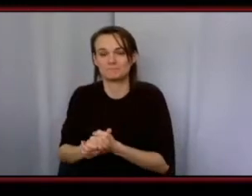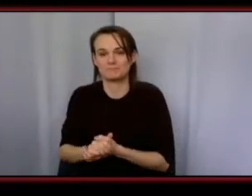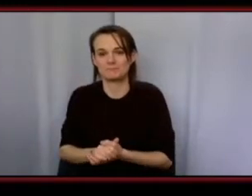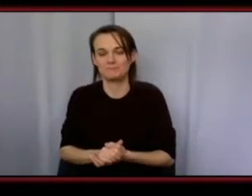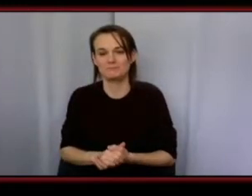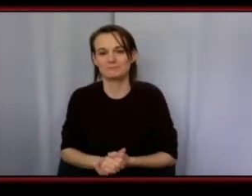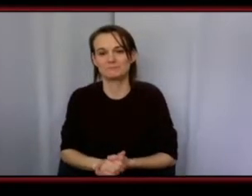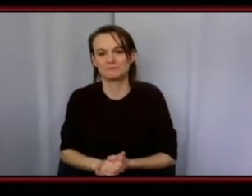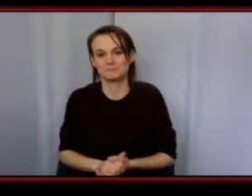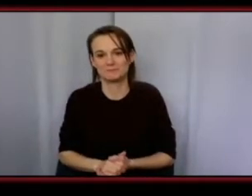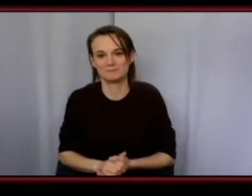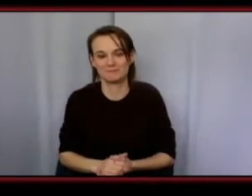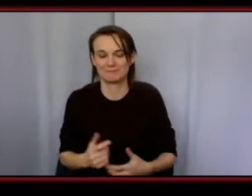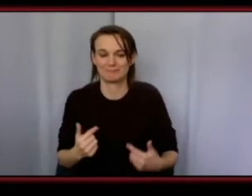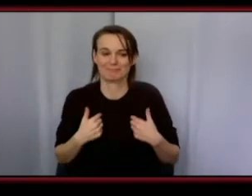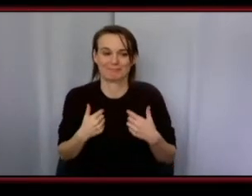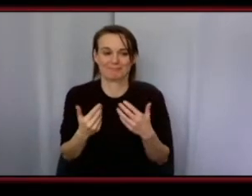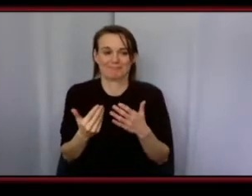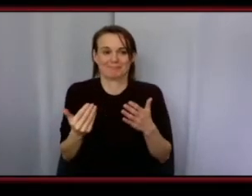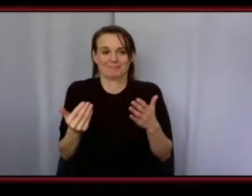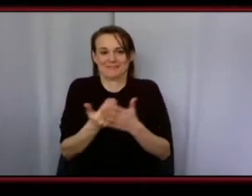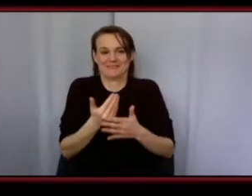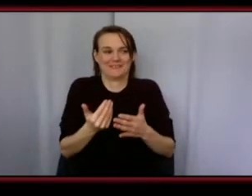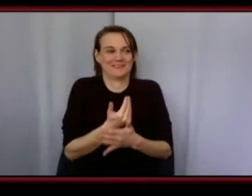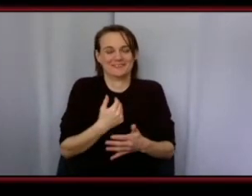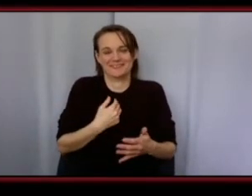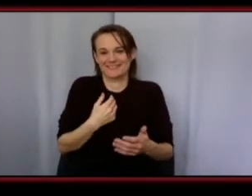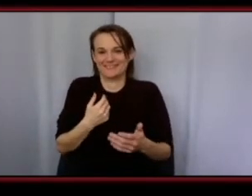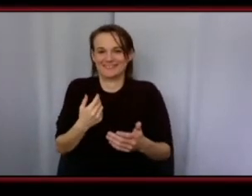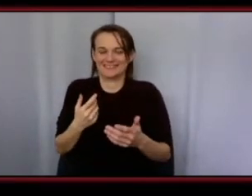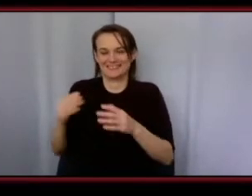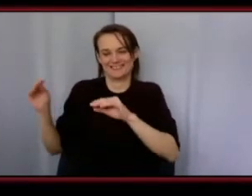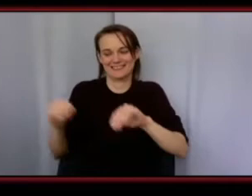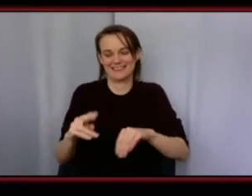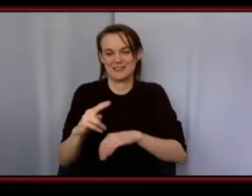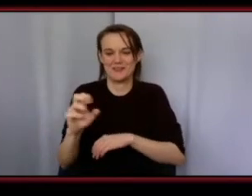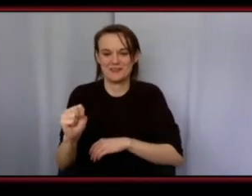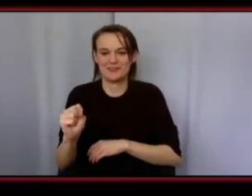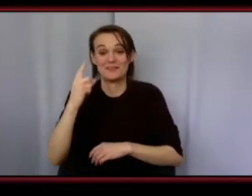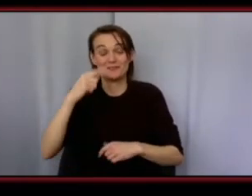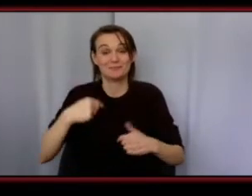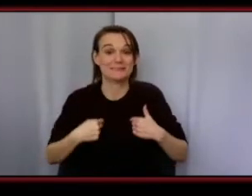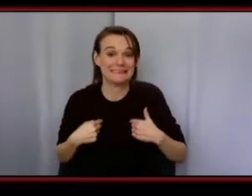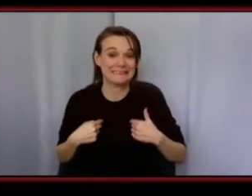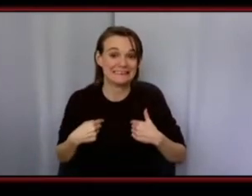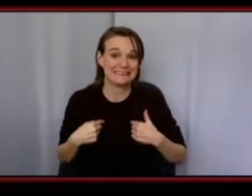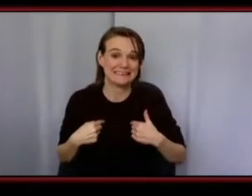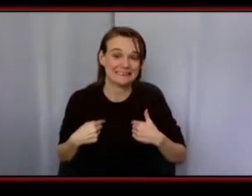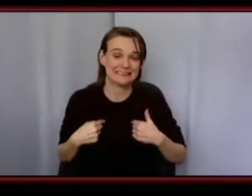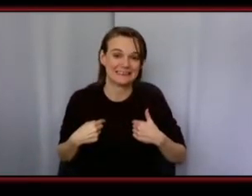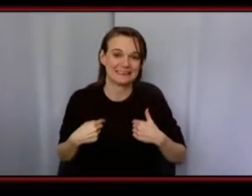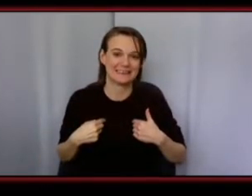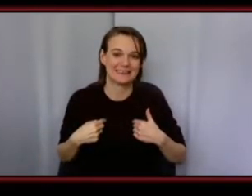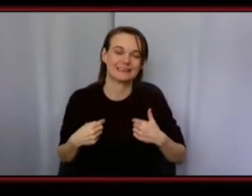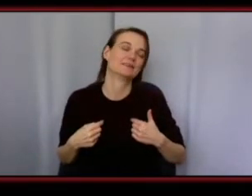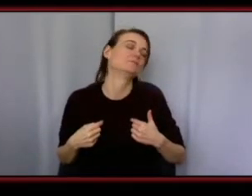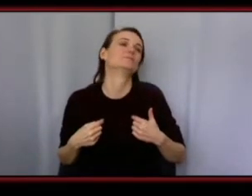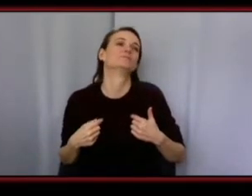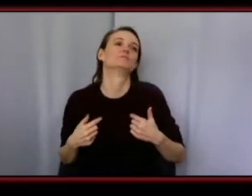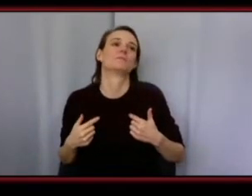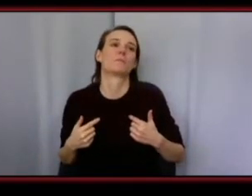i guess the only immigrant in the the room um for me and it's for me it's seeing these people